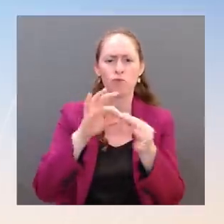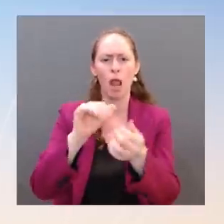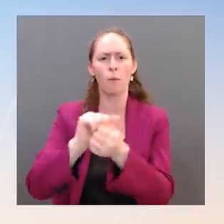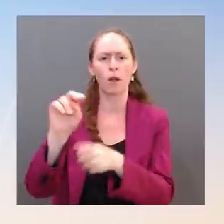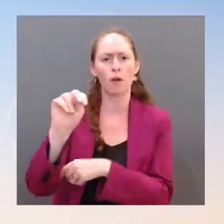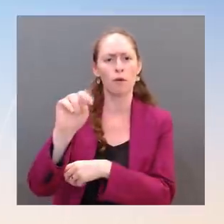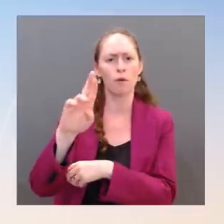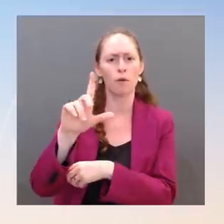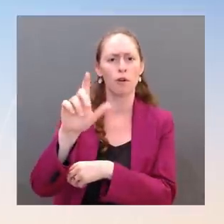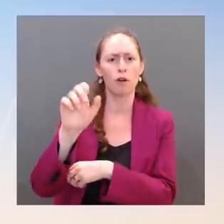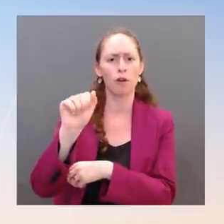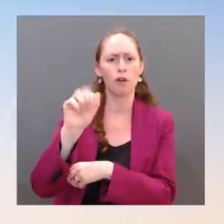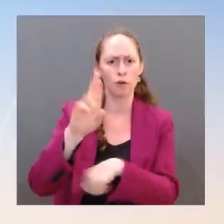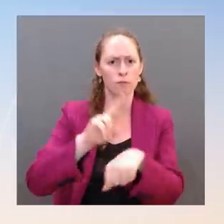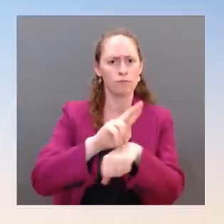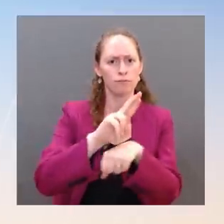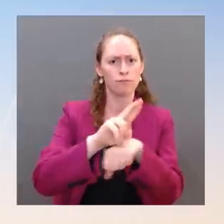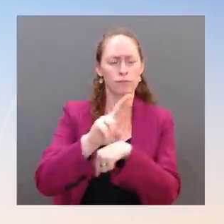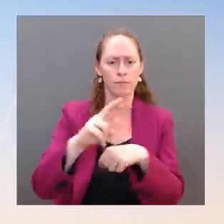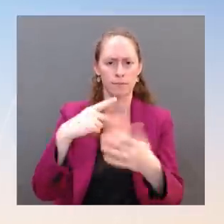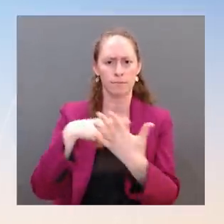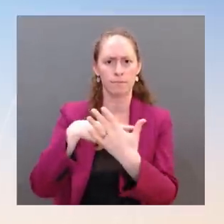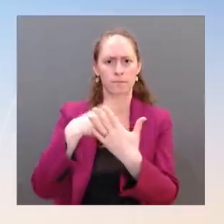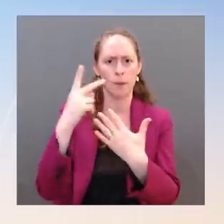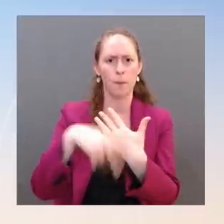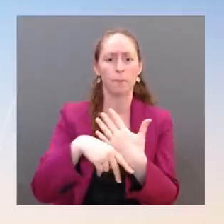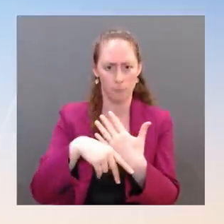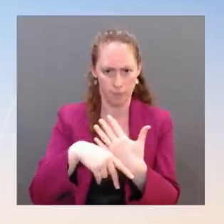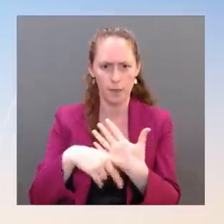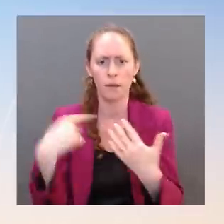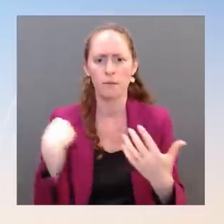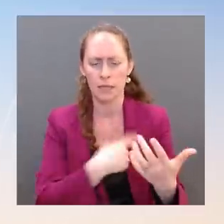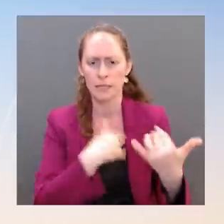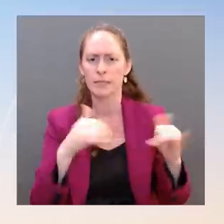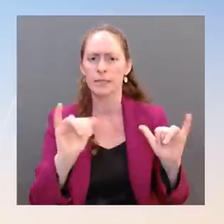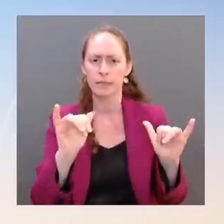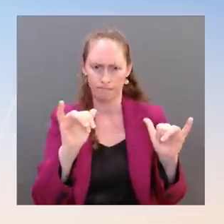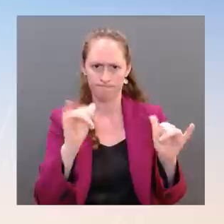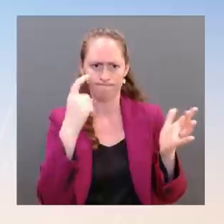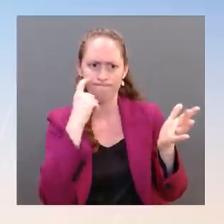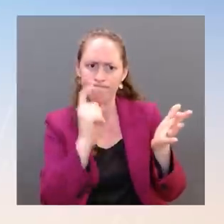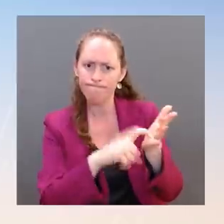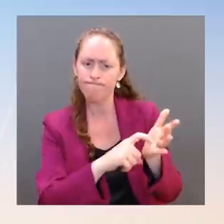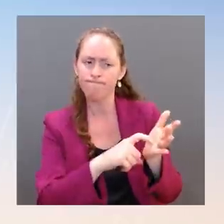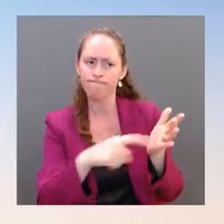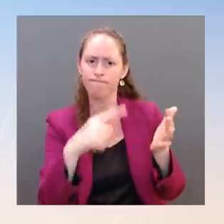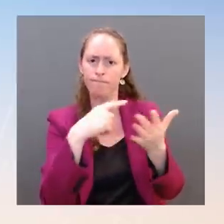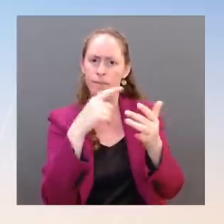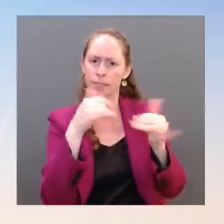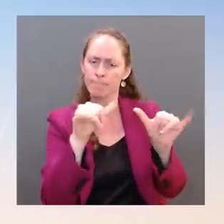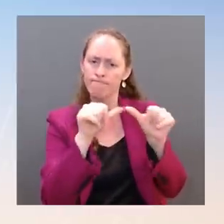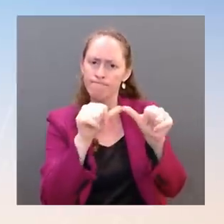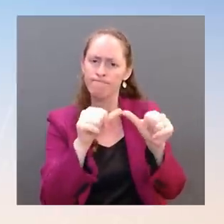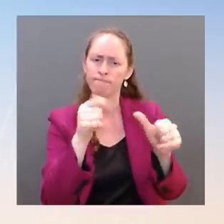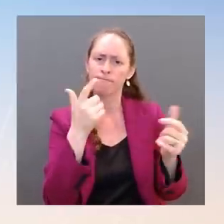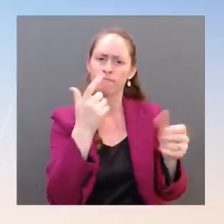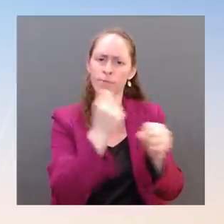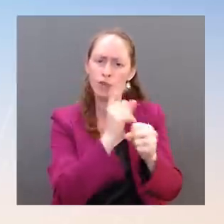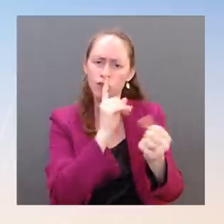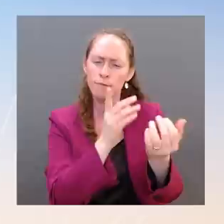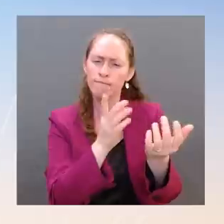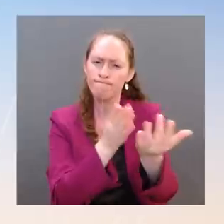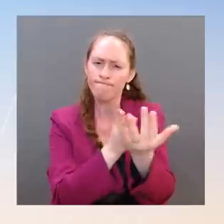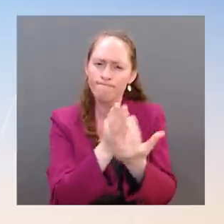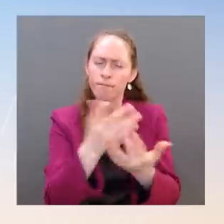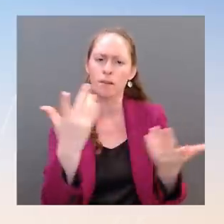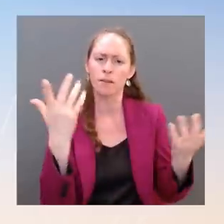climate and energy and technology to economic growth and investment. In Japan, President Biden will meet with Prime Minister